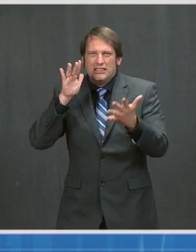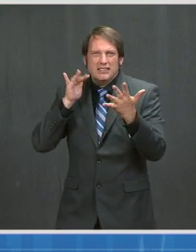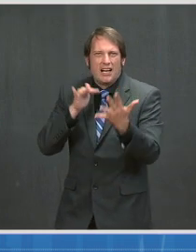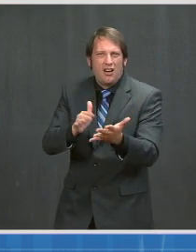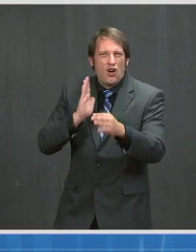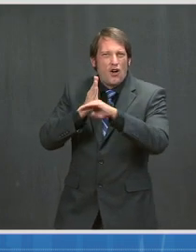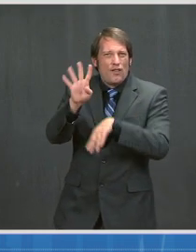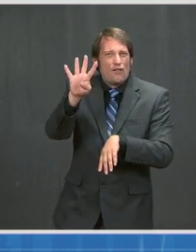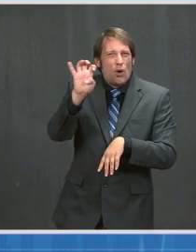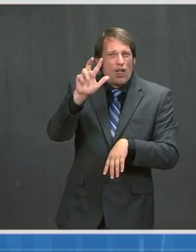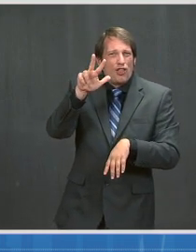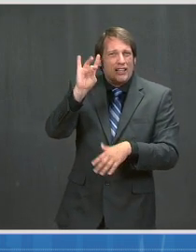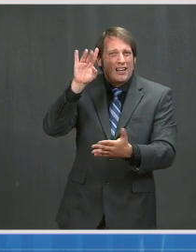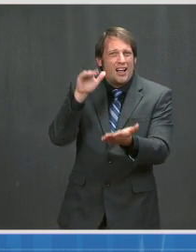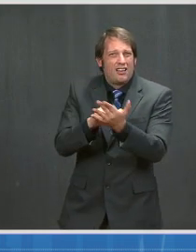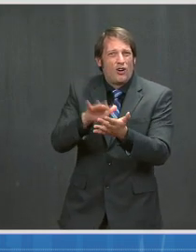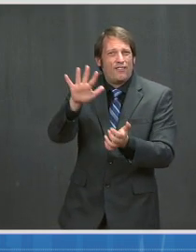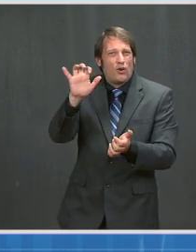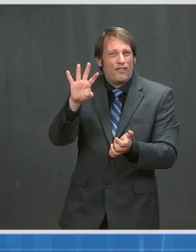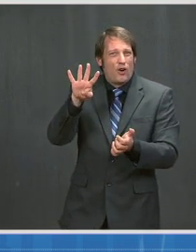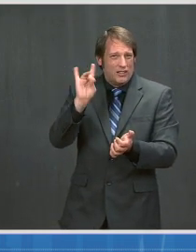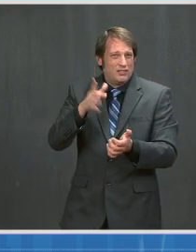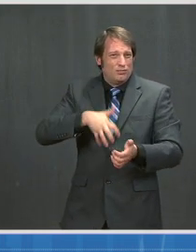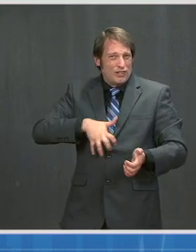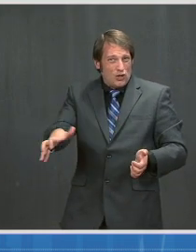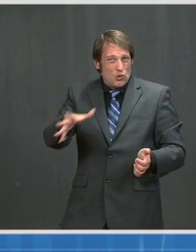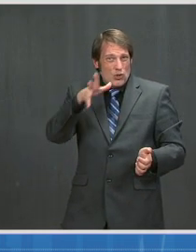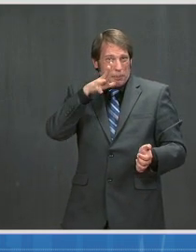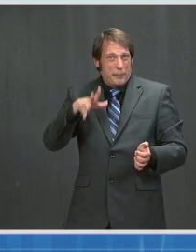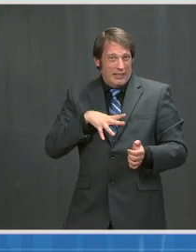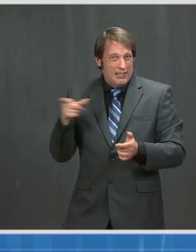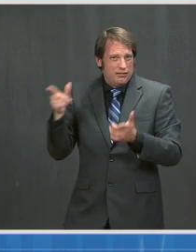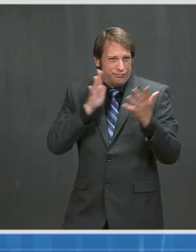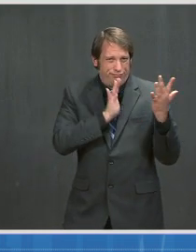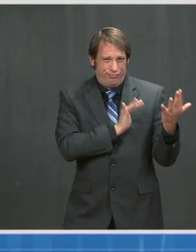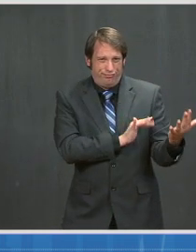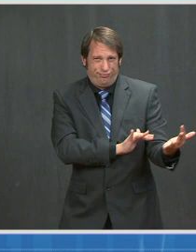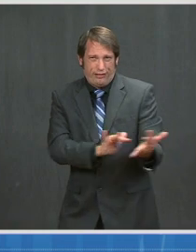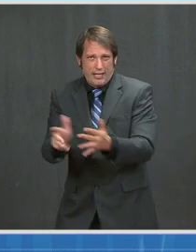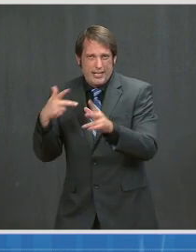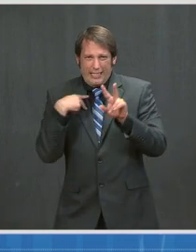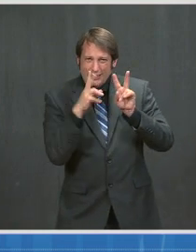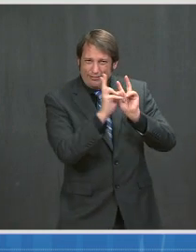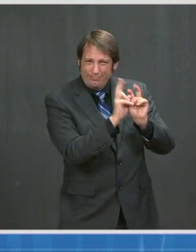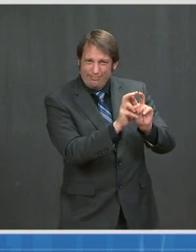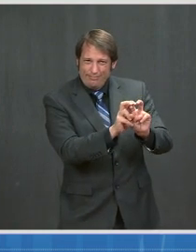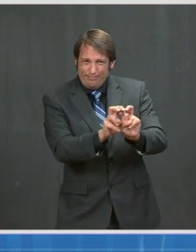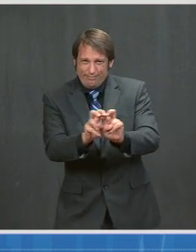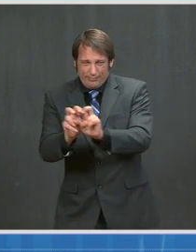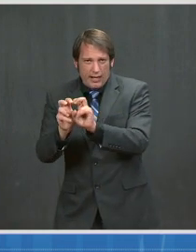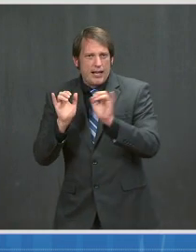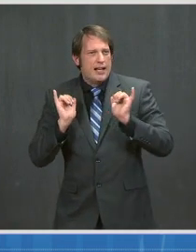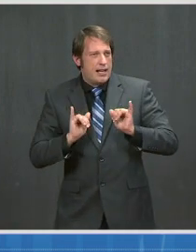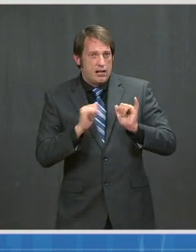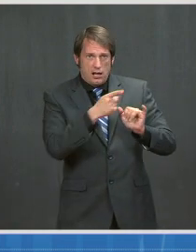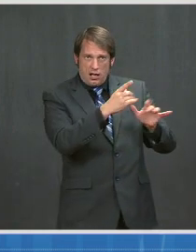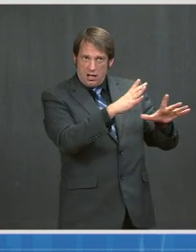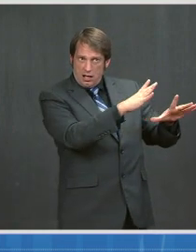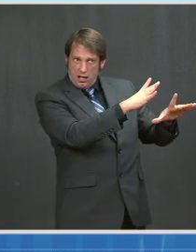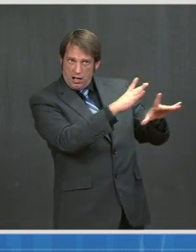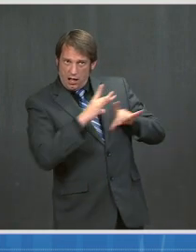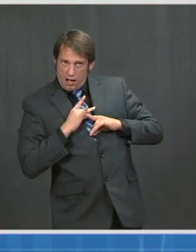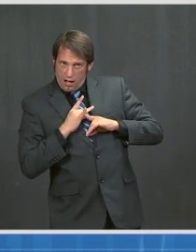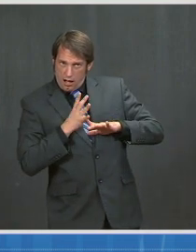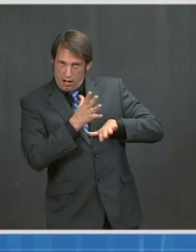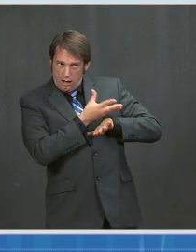And if you look at the odds ratio there, comparing infection and pregnancy associated with non-infection